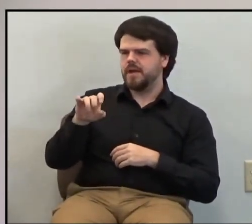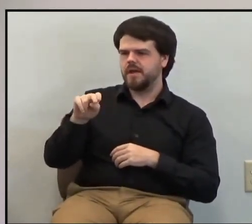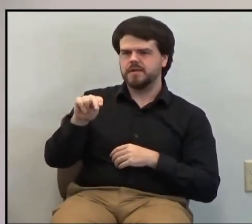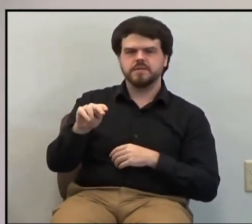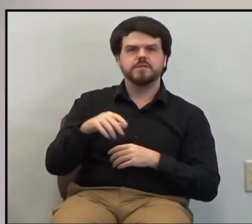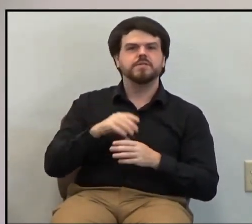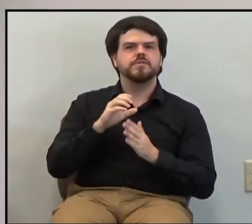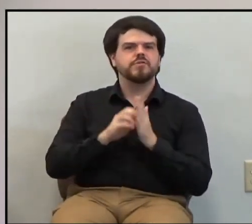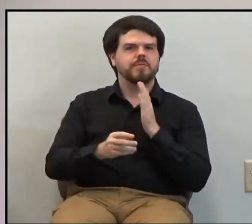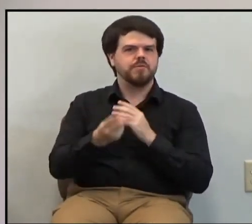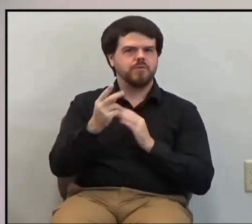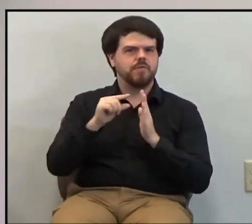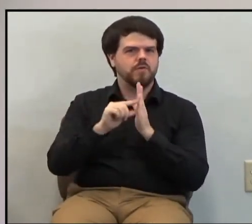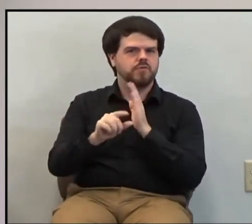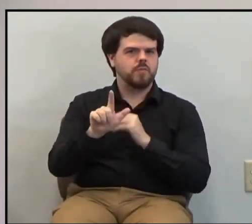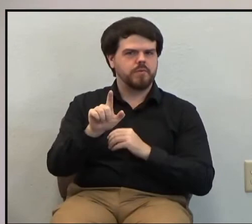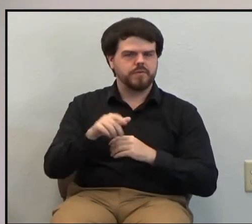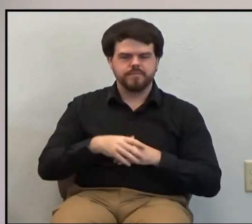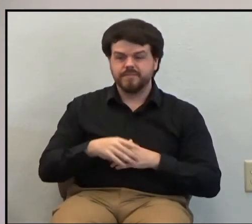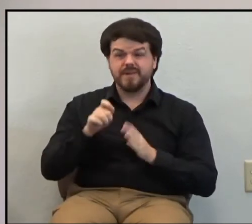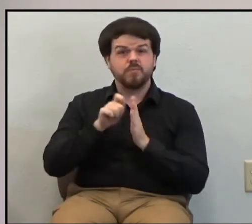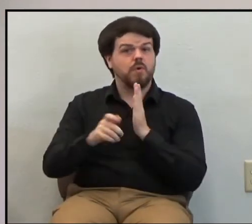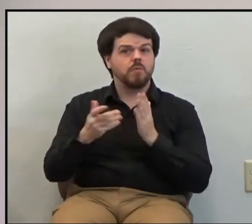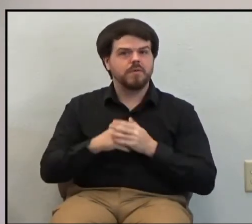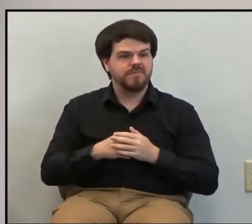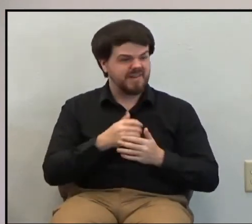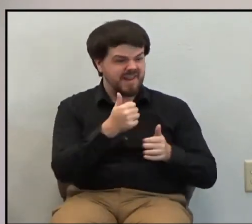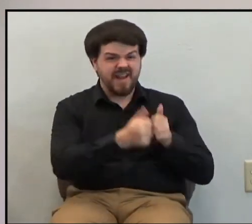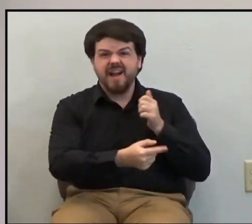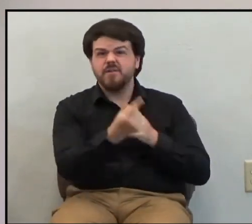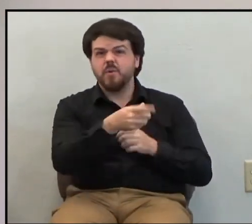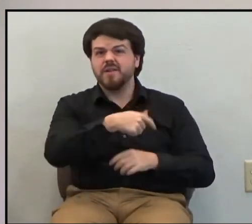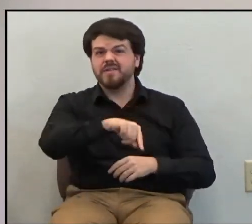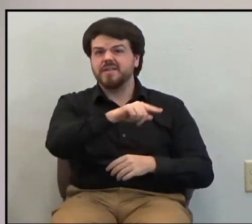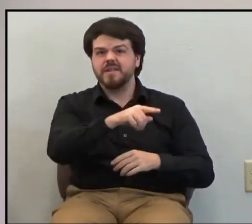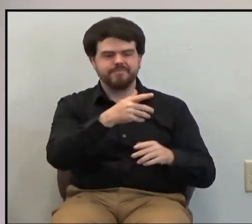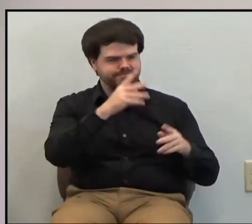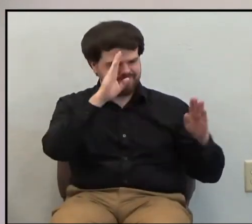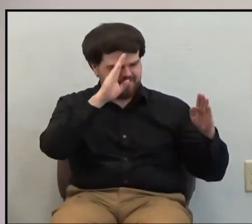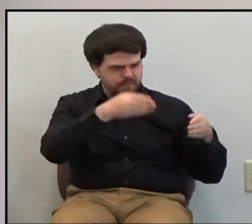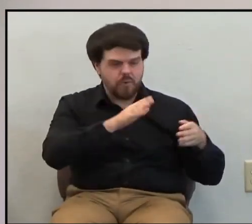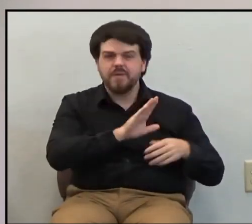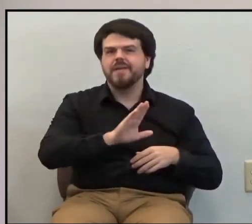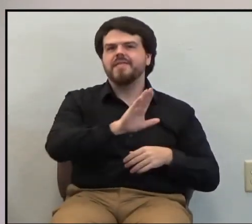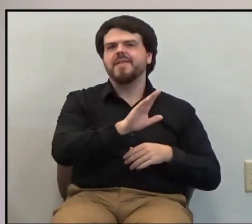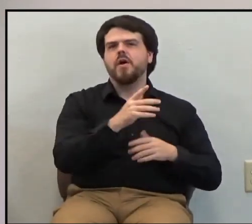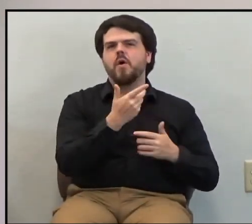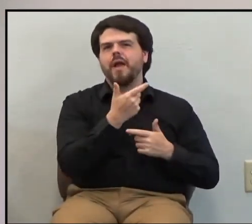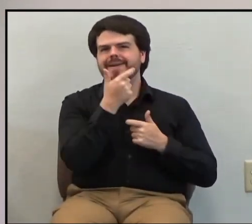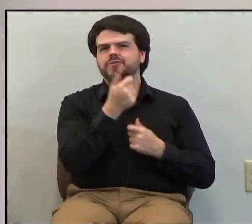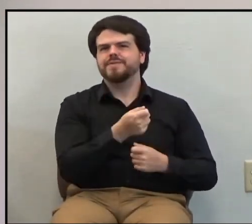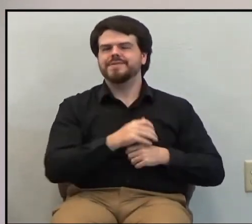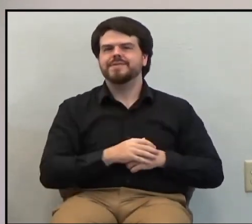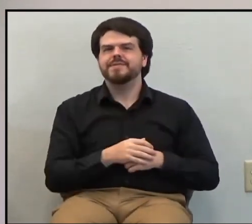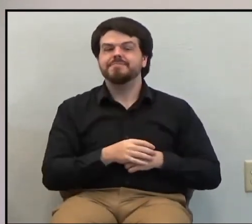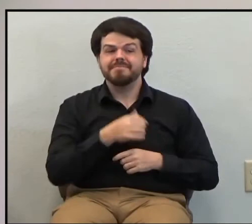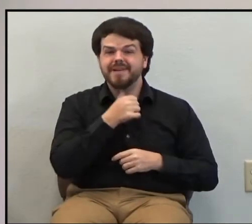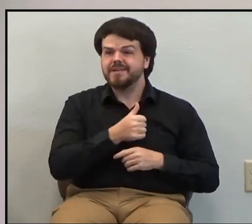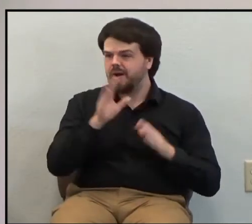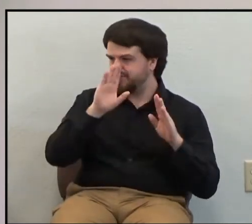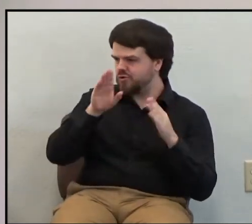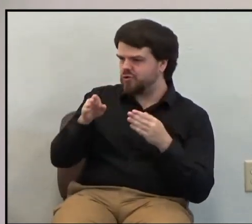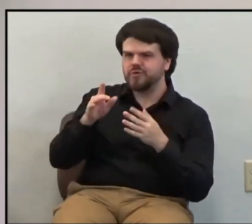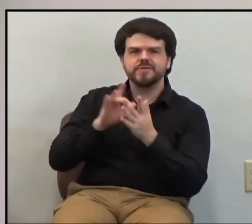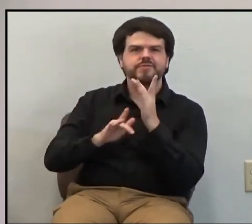21. Here's what Paul wrote. Everyone looks out for their own interests, not to those